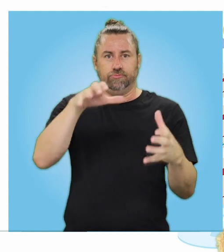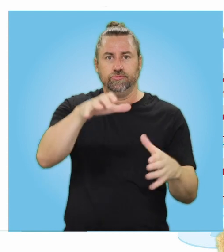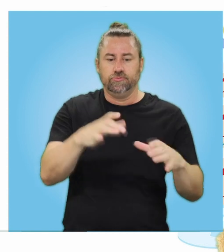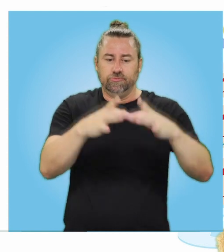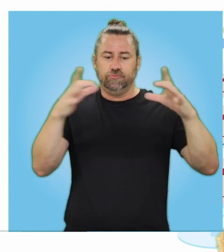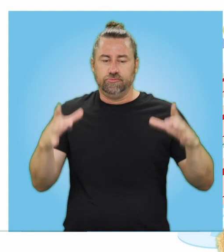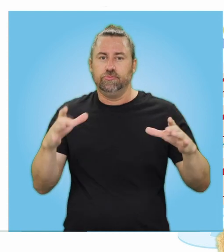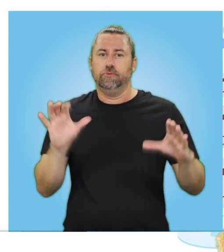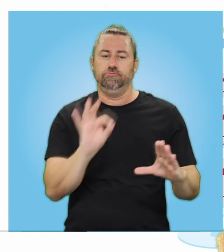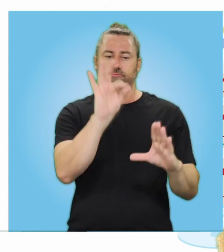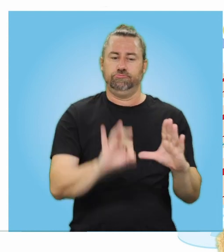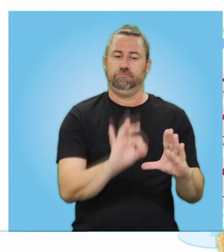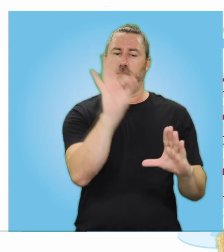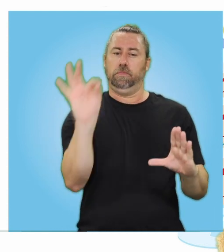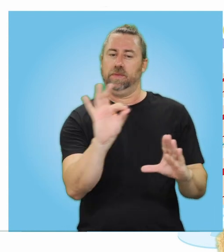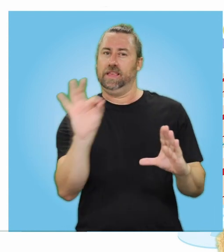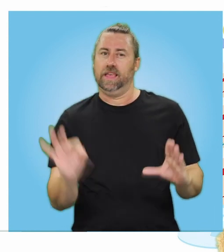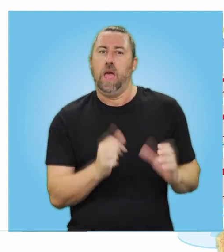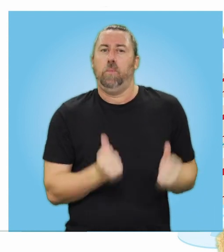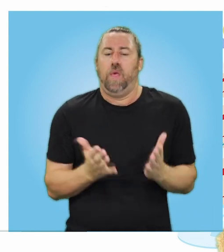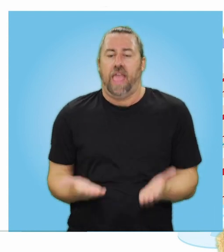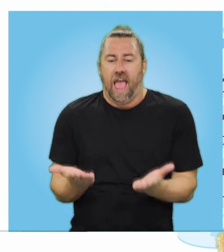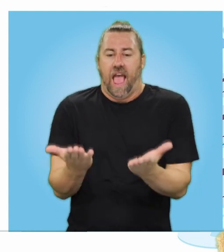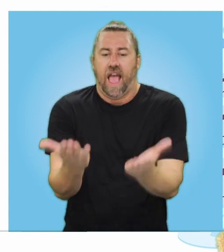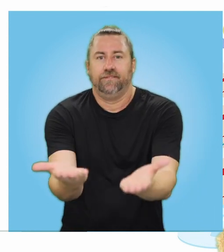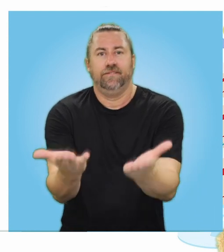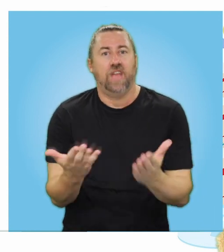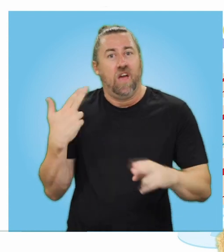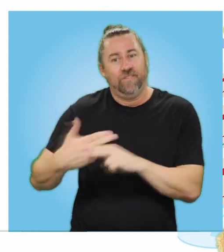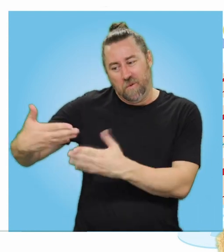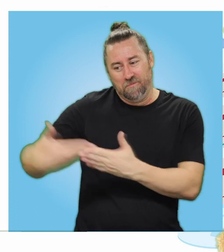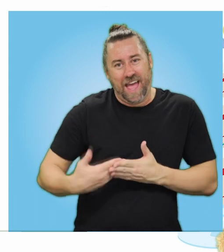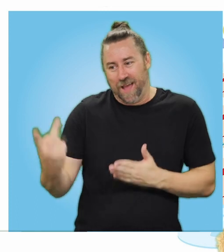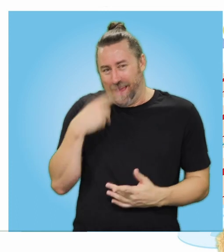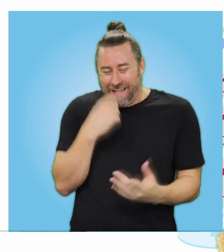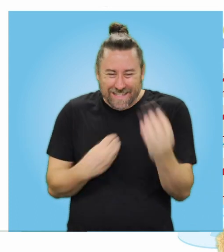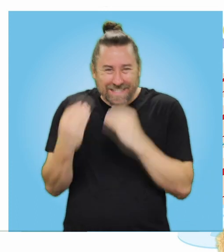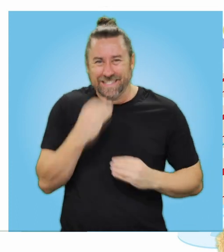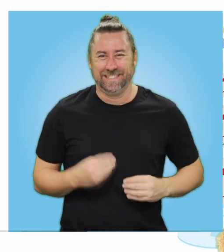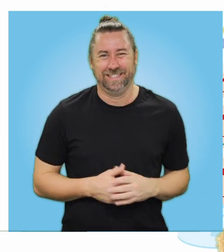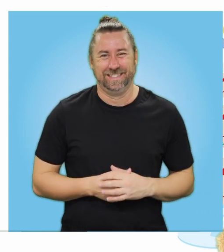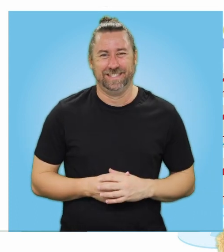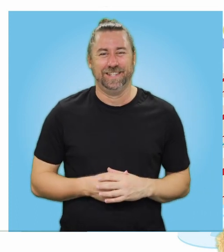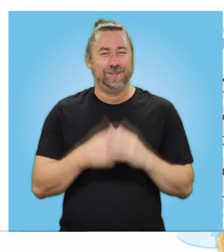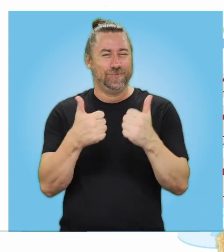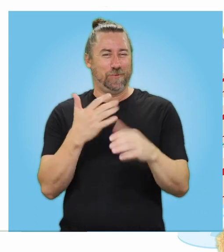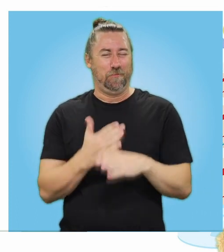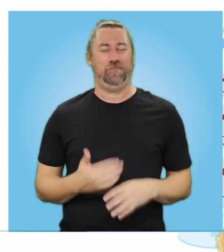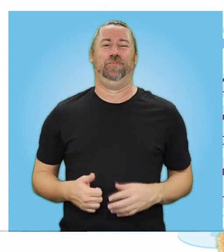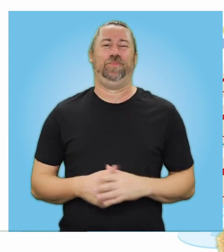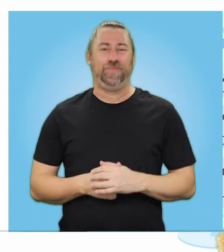it with a B. Put it in the oven for baby and me. Well done.